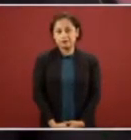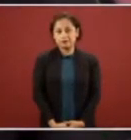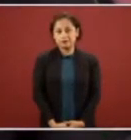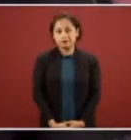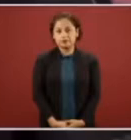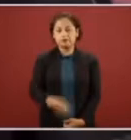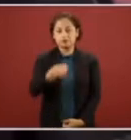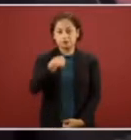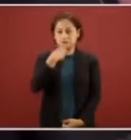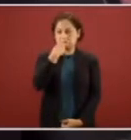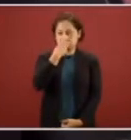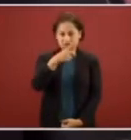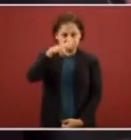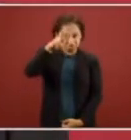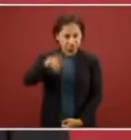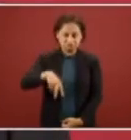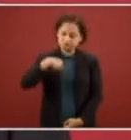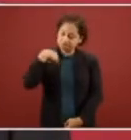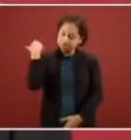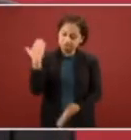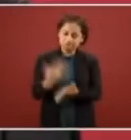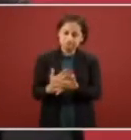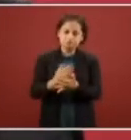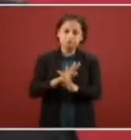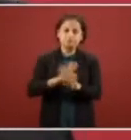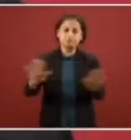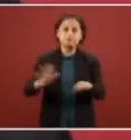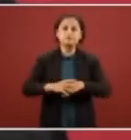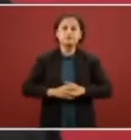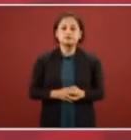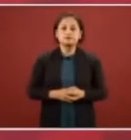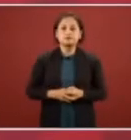contundente I am sticking by it